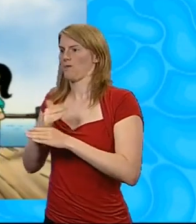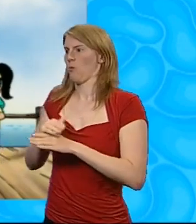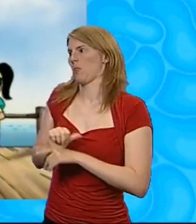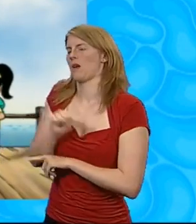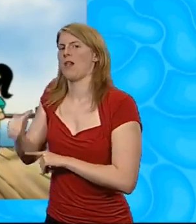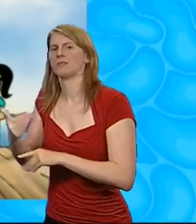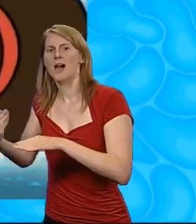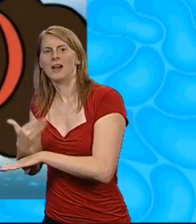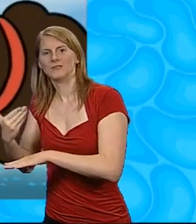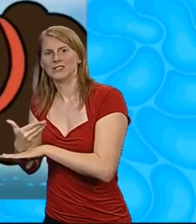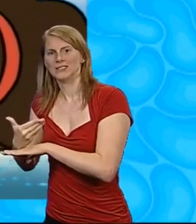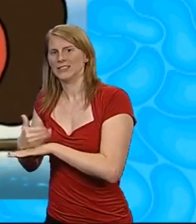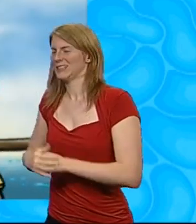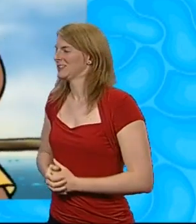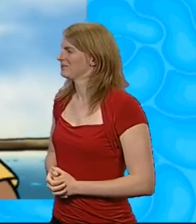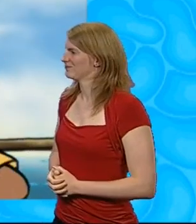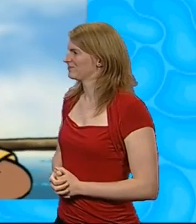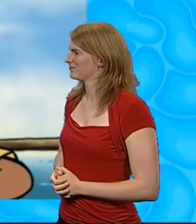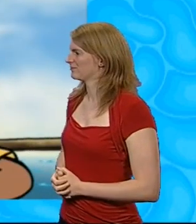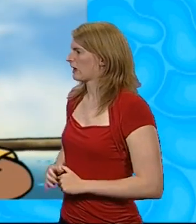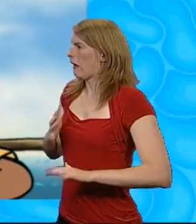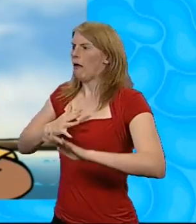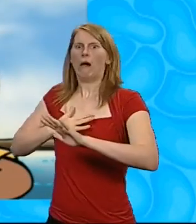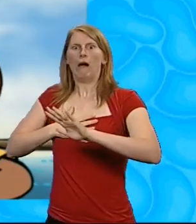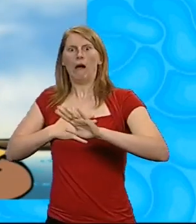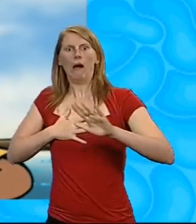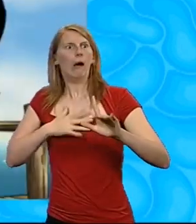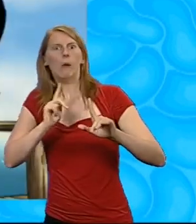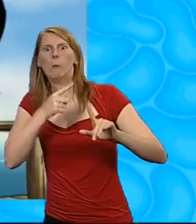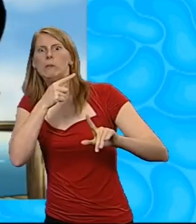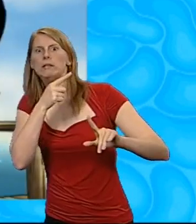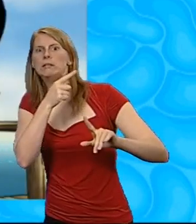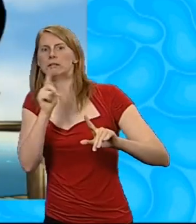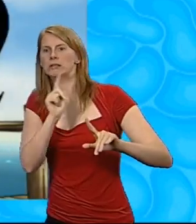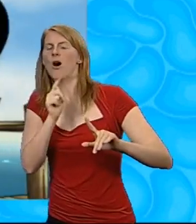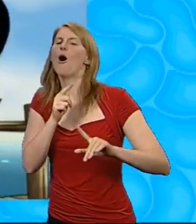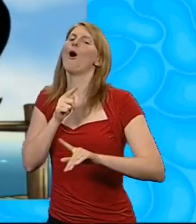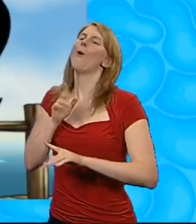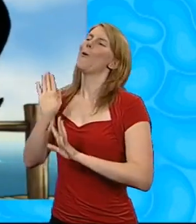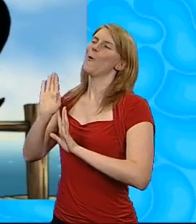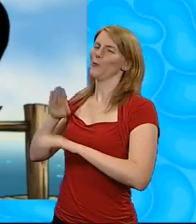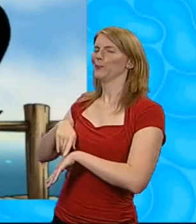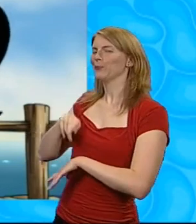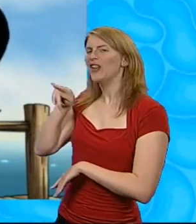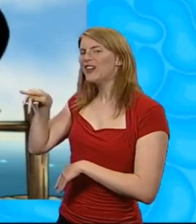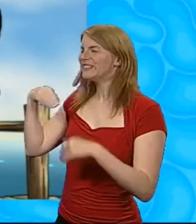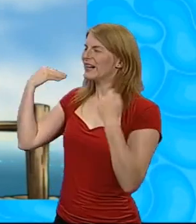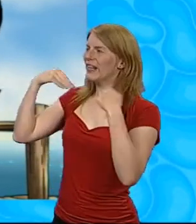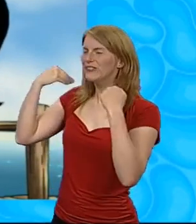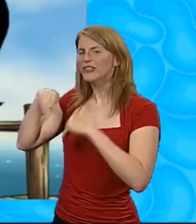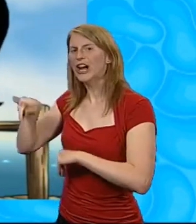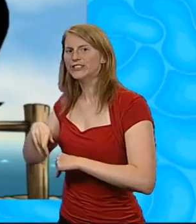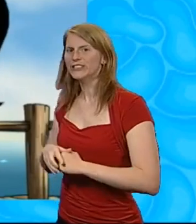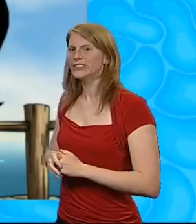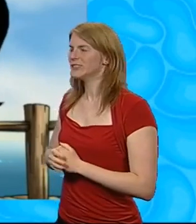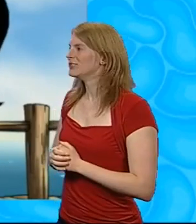before our next activity. Jetta! What's that? Huh? Oh,